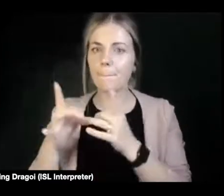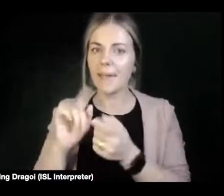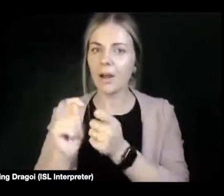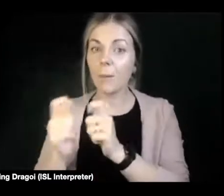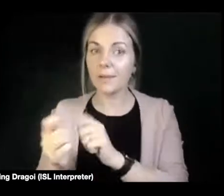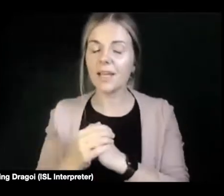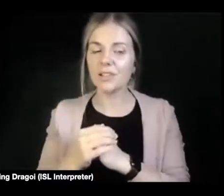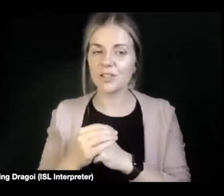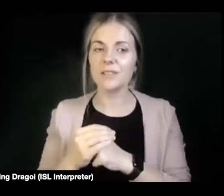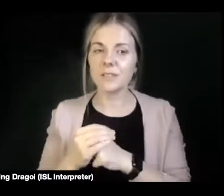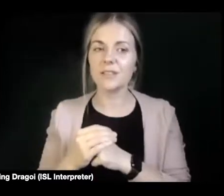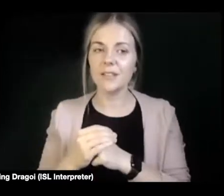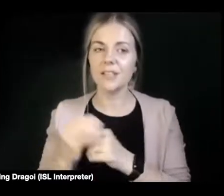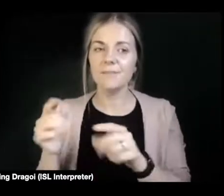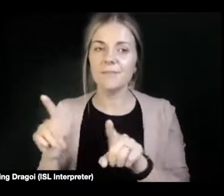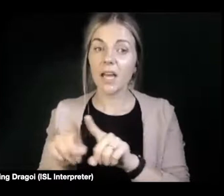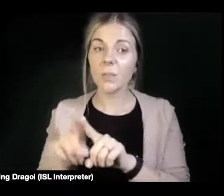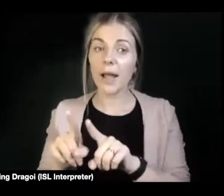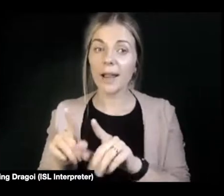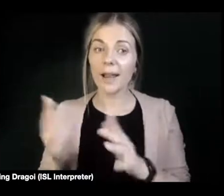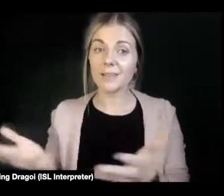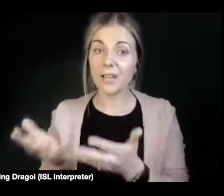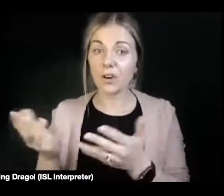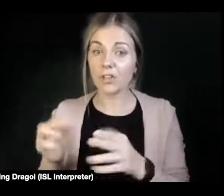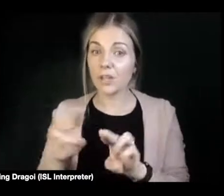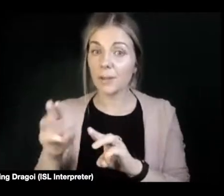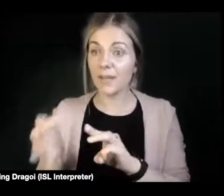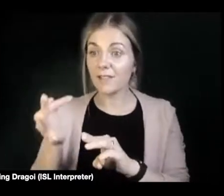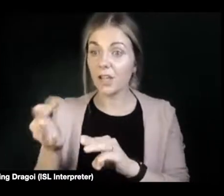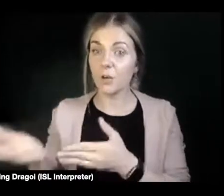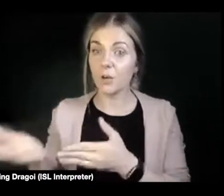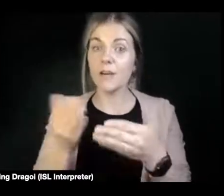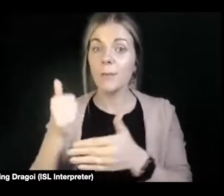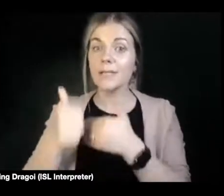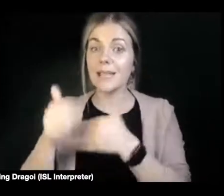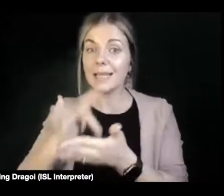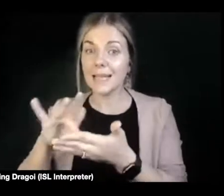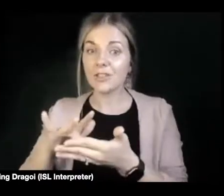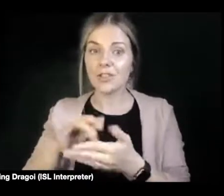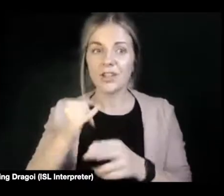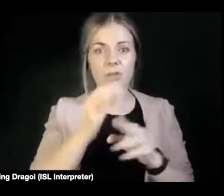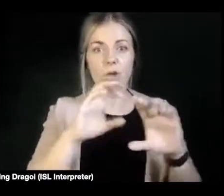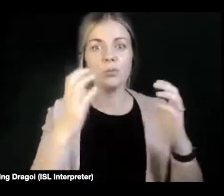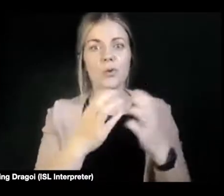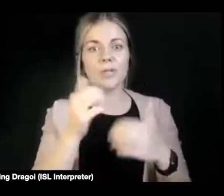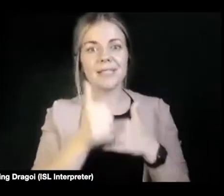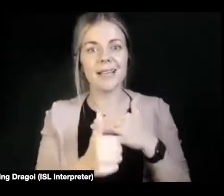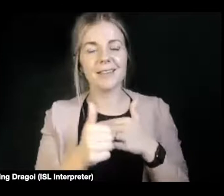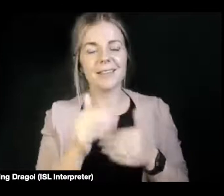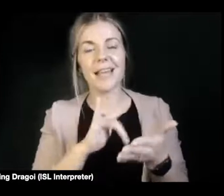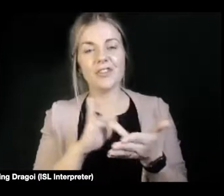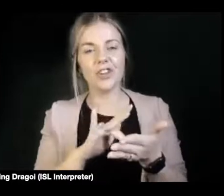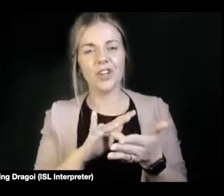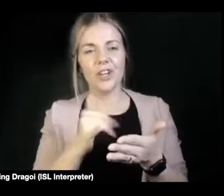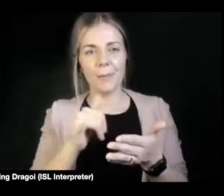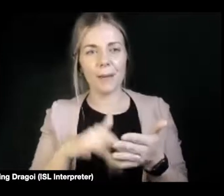And bringing people maybe outside the day centre into a community centre, where people might feel a lot more comfortable with